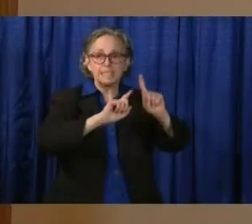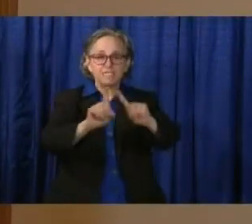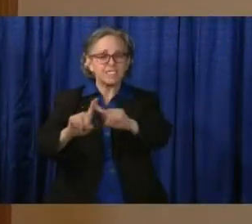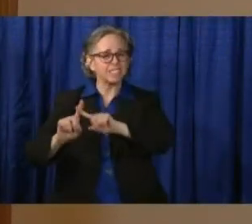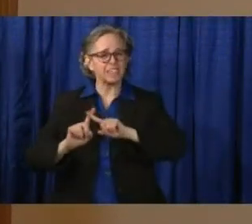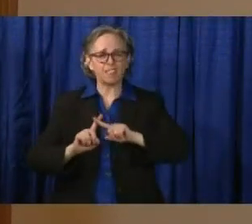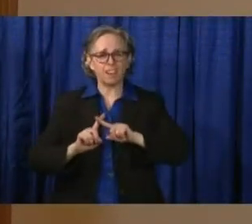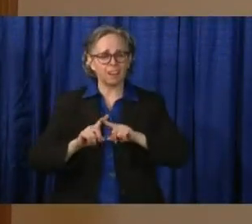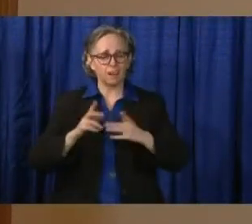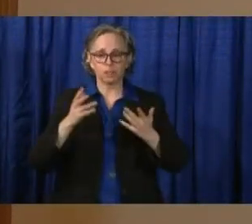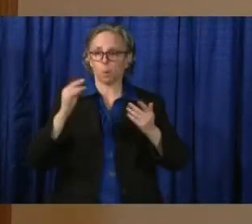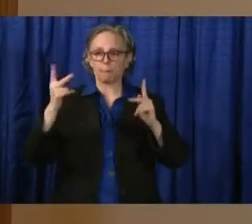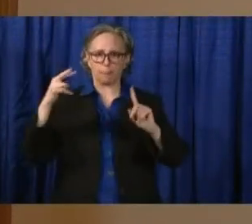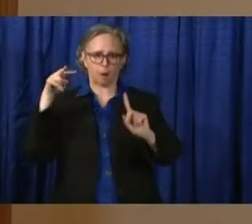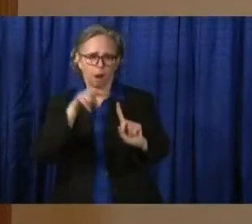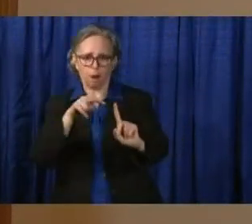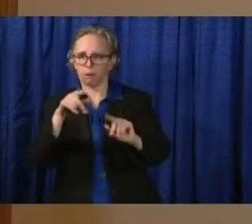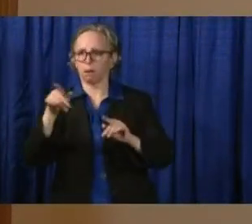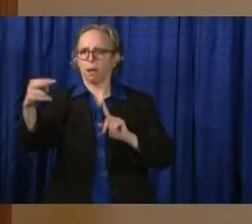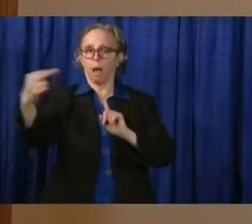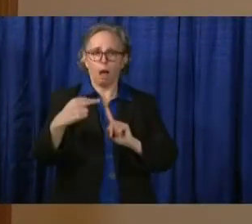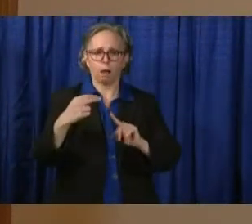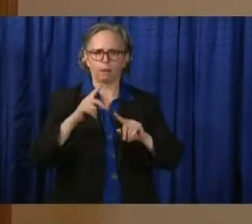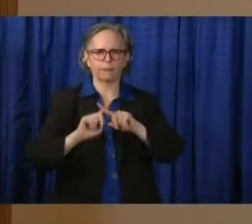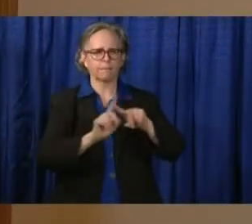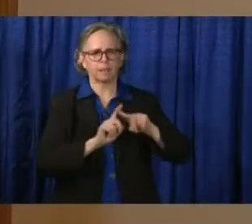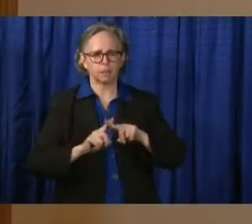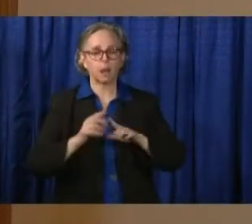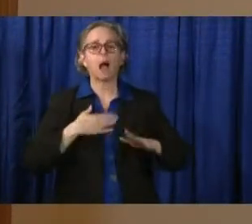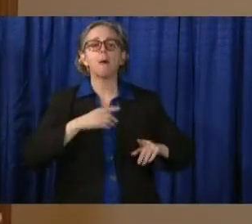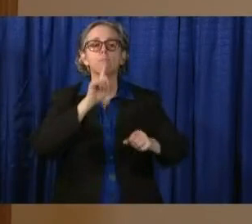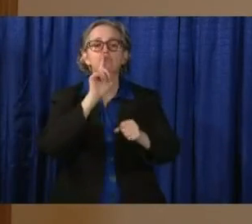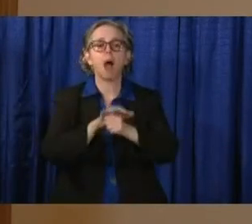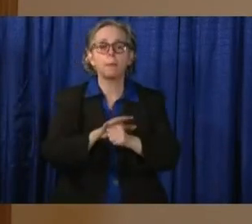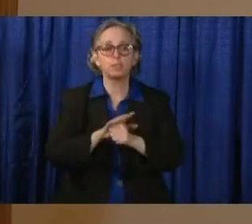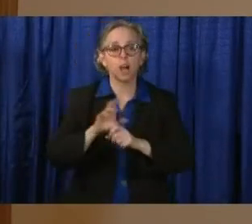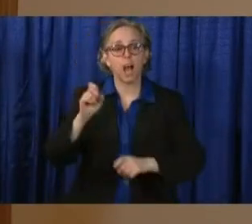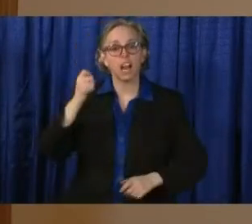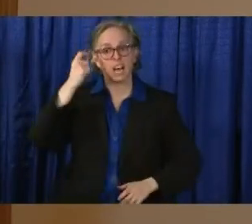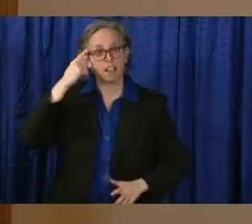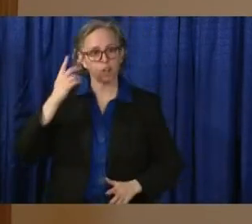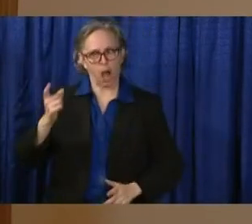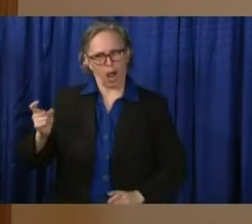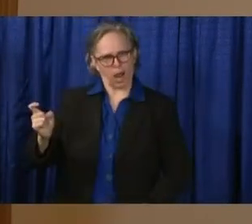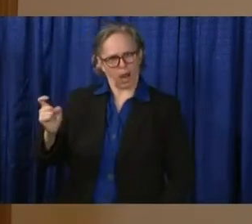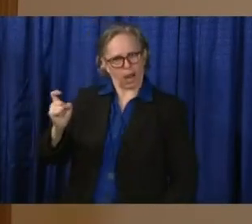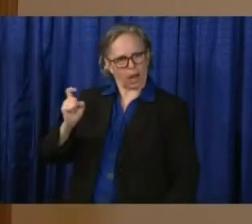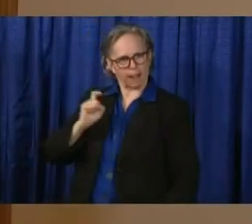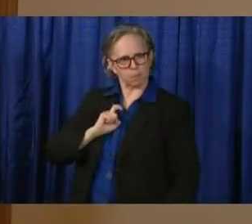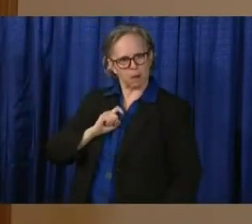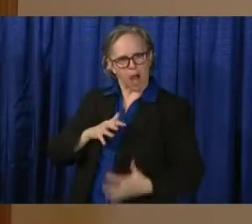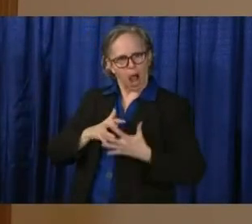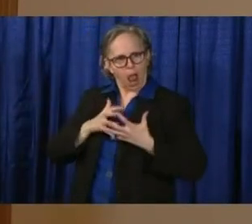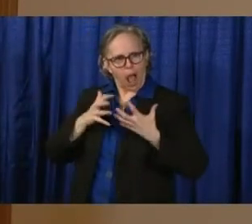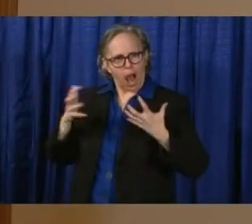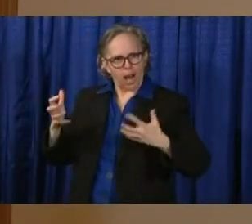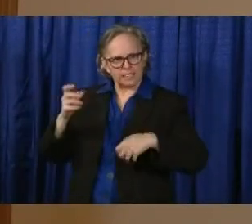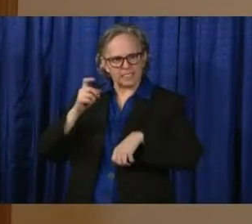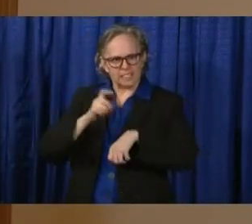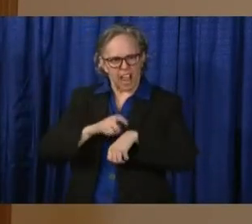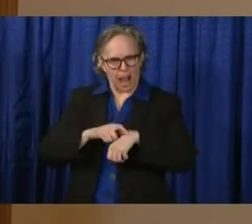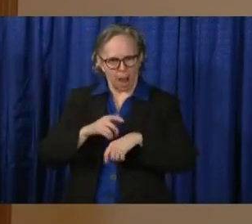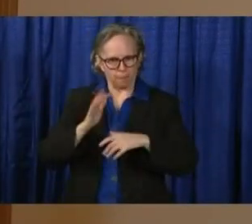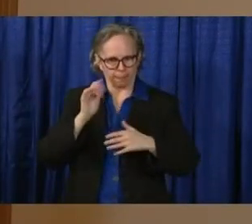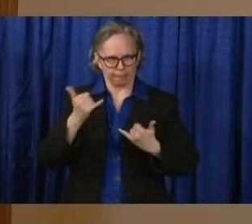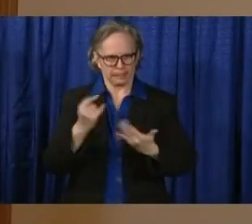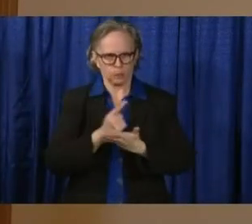give me a good chunk of time about mid-week, I'm going to do modeling 101 for everyone and sort of help us all get to the bottom of